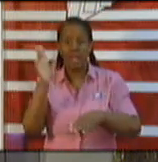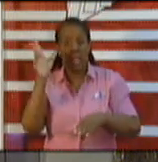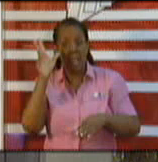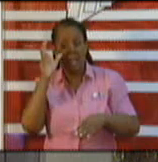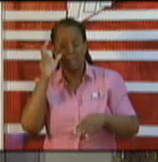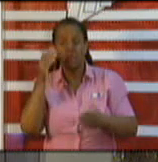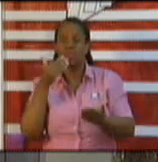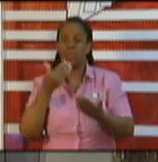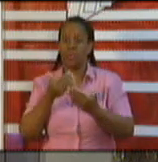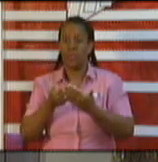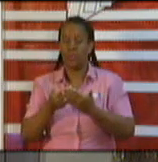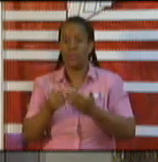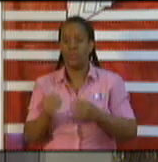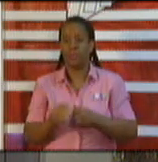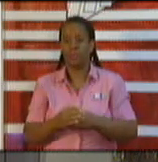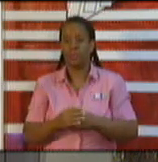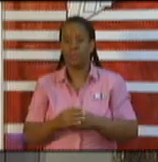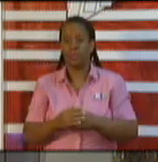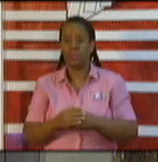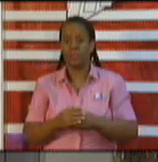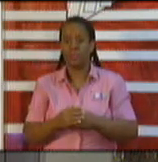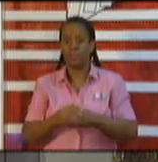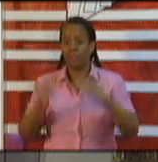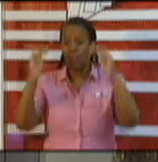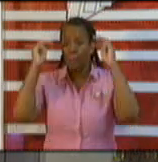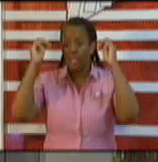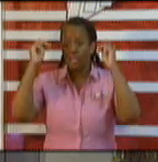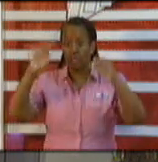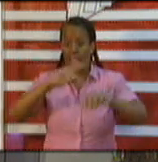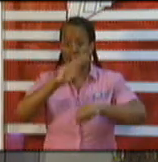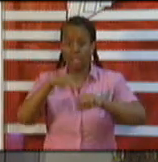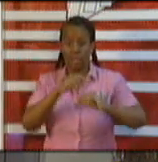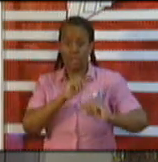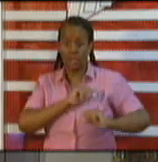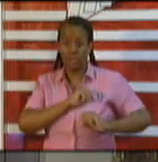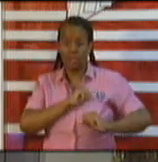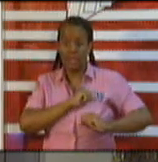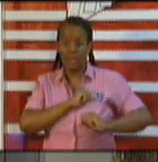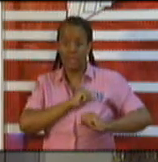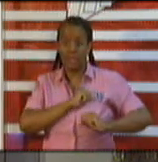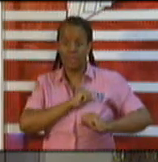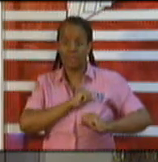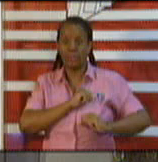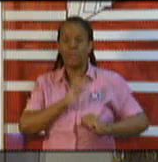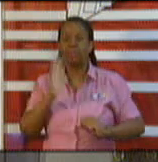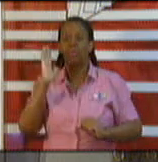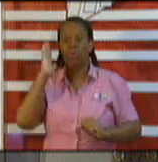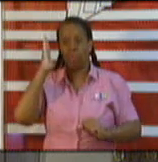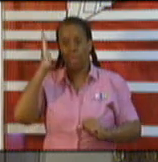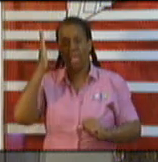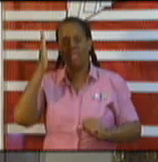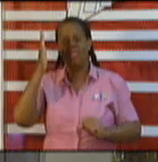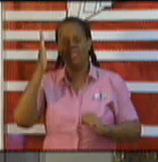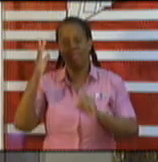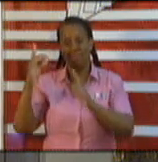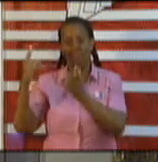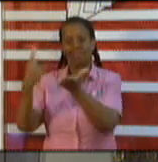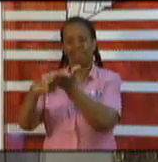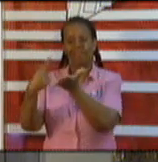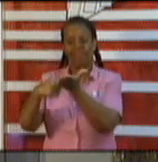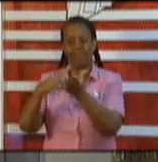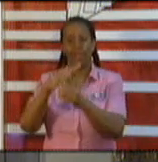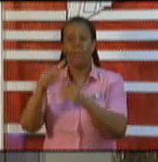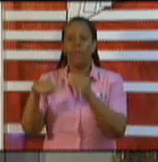The Minister of National Security will speak to the specific measures that we have been discussing,